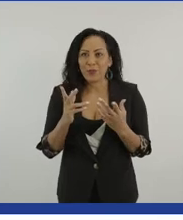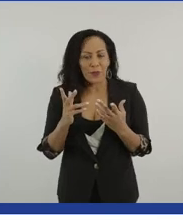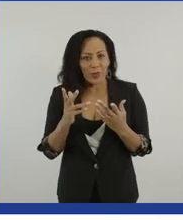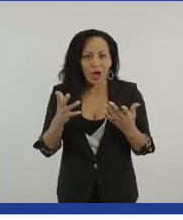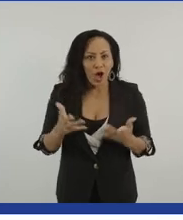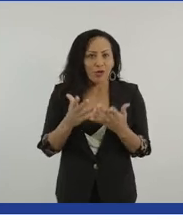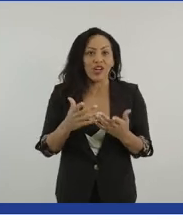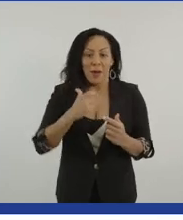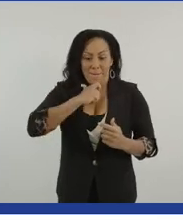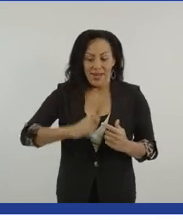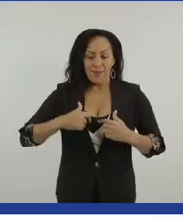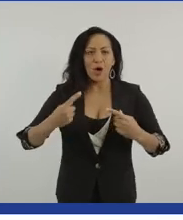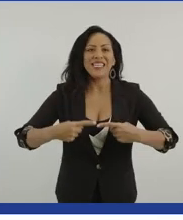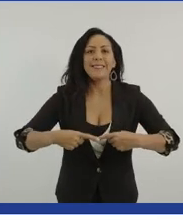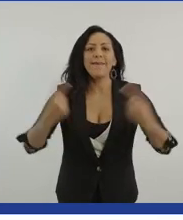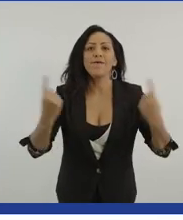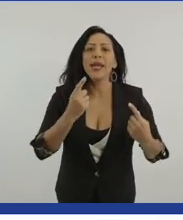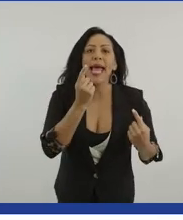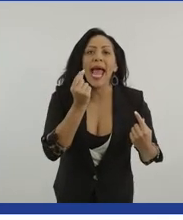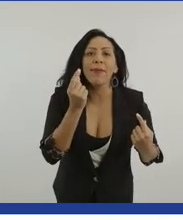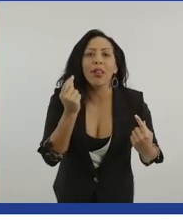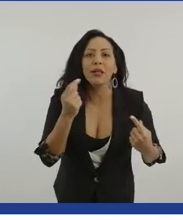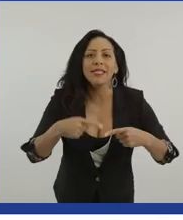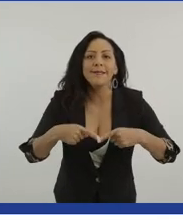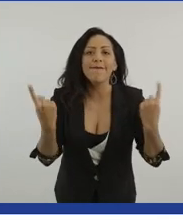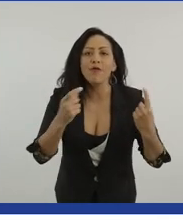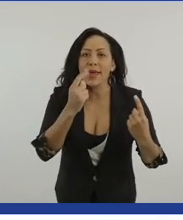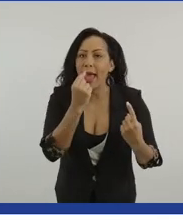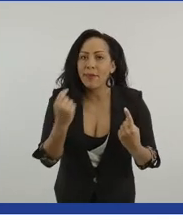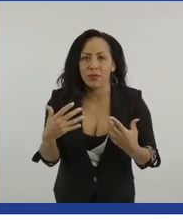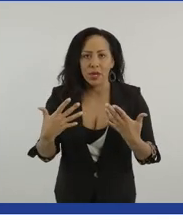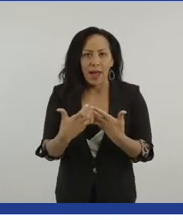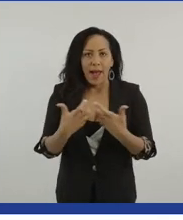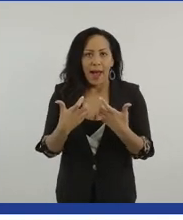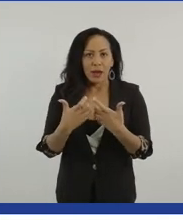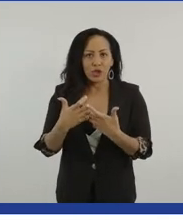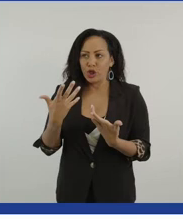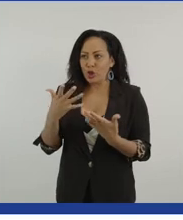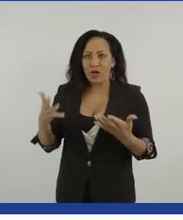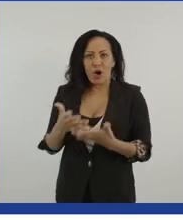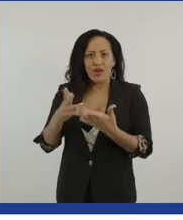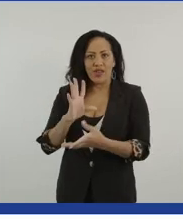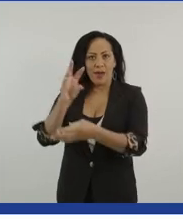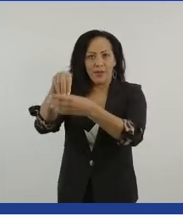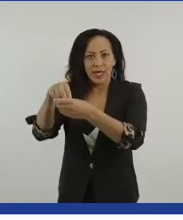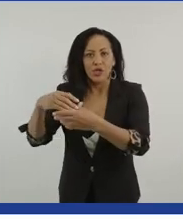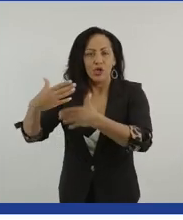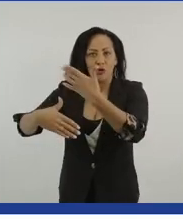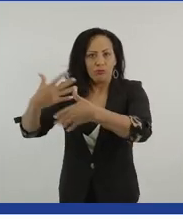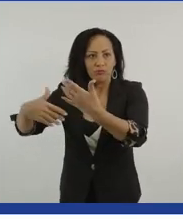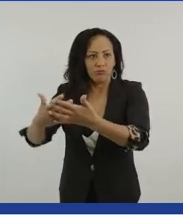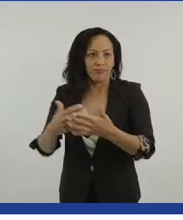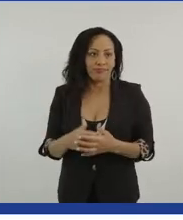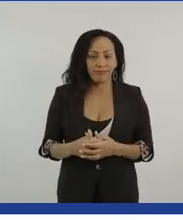education. Yeah, well, obviously that starts at, at the real beginning of that journey for anybody and, uh,